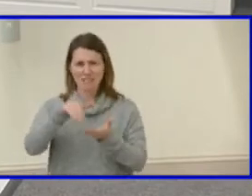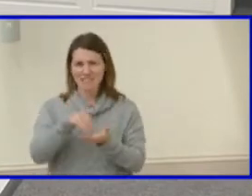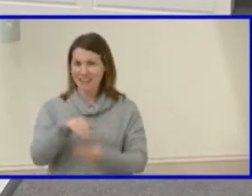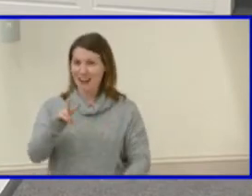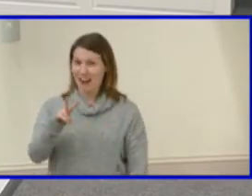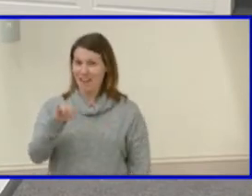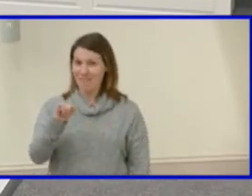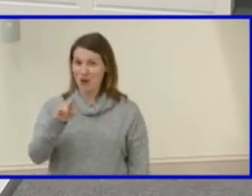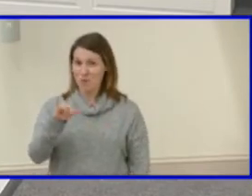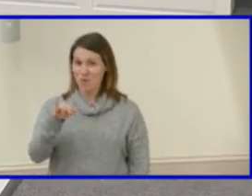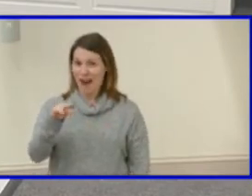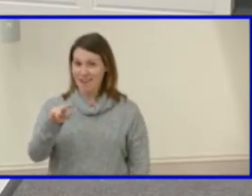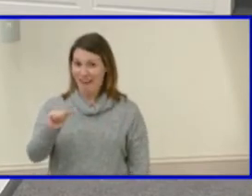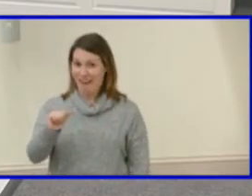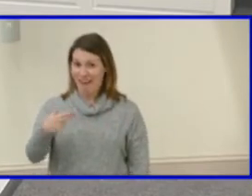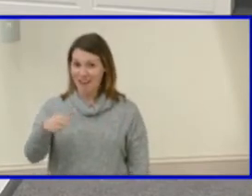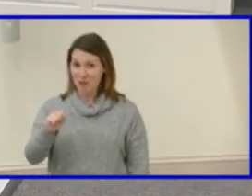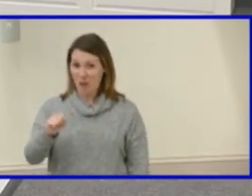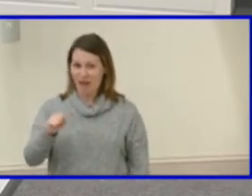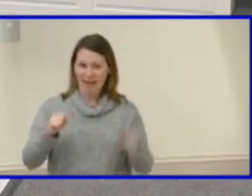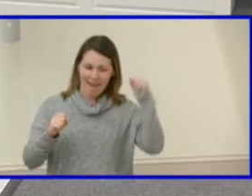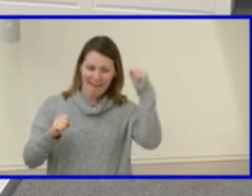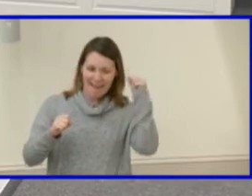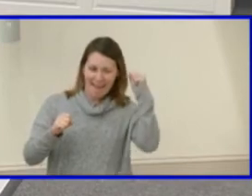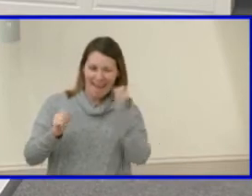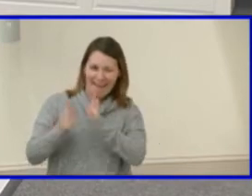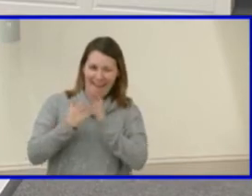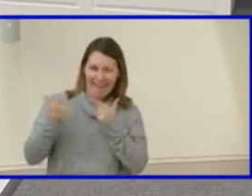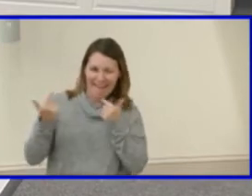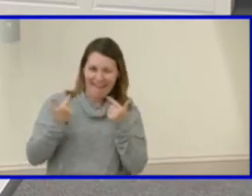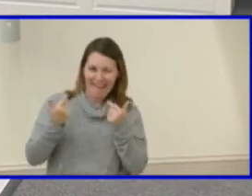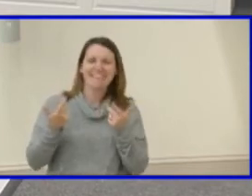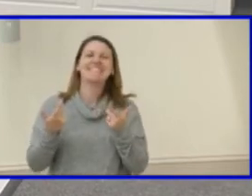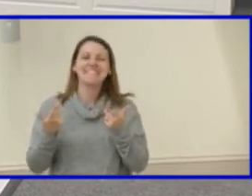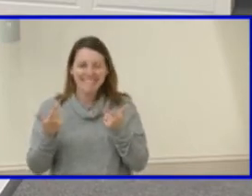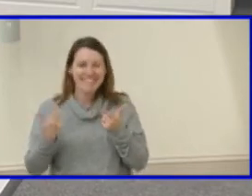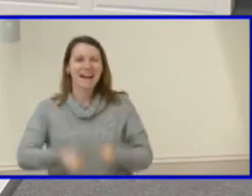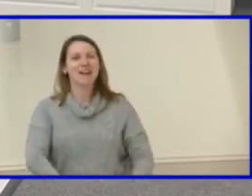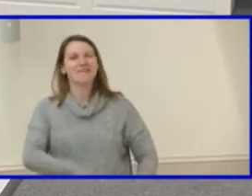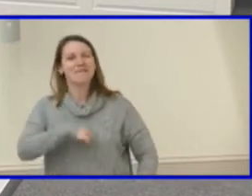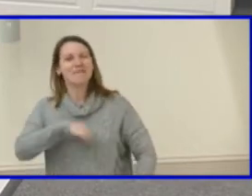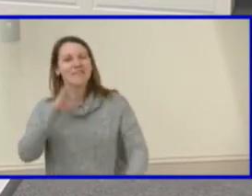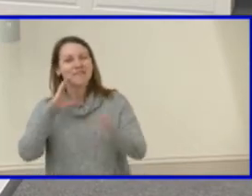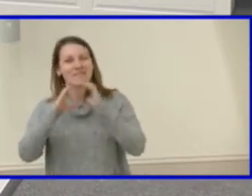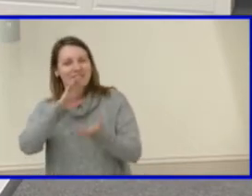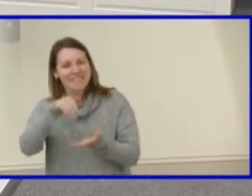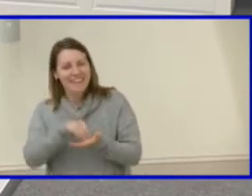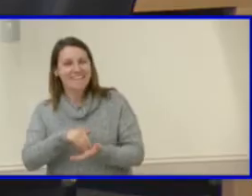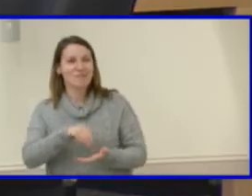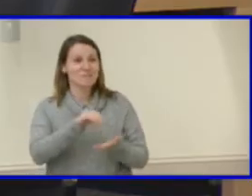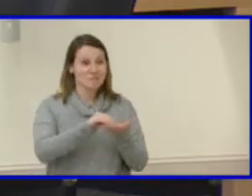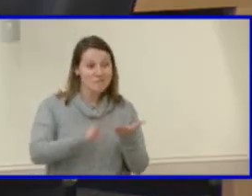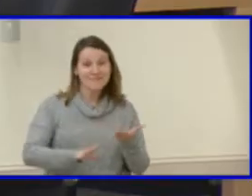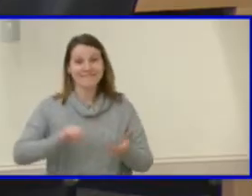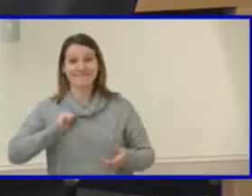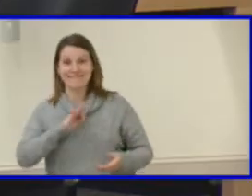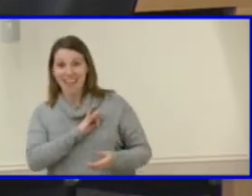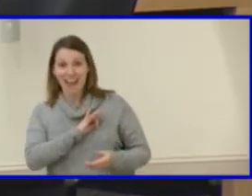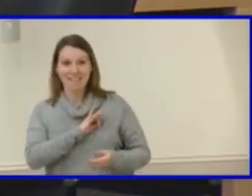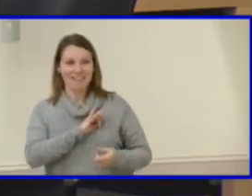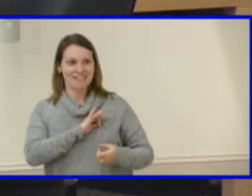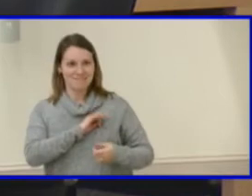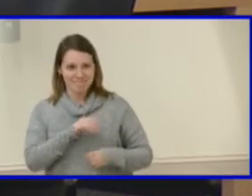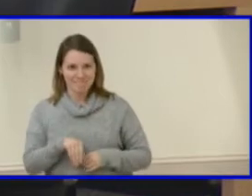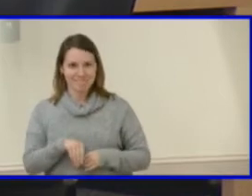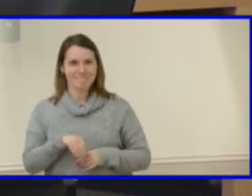School. I'm very, very proud, um, of the communication center, the students and staff that help, uh, put that video